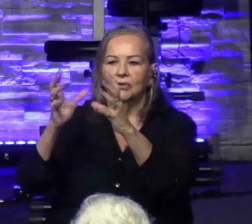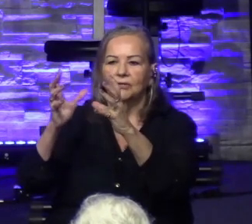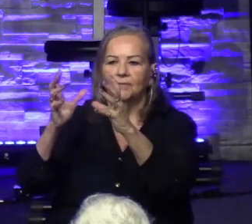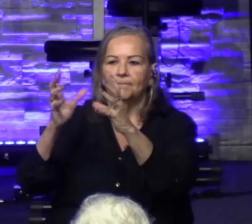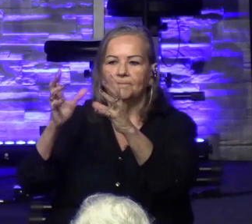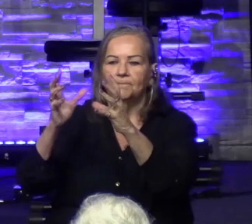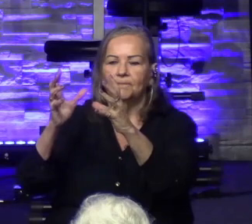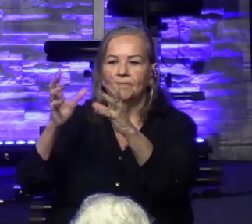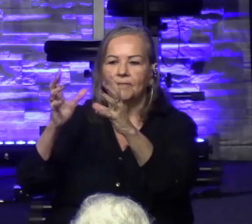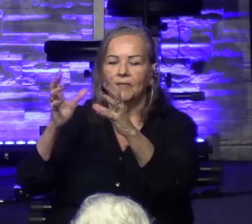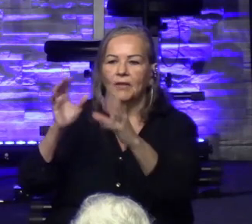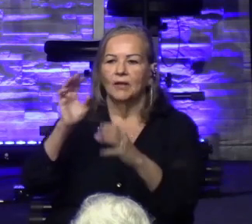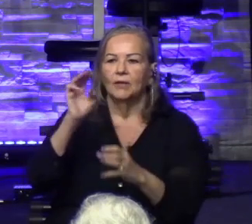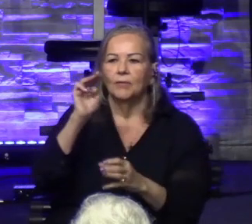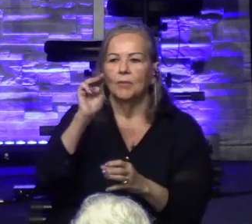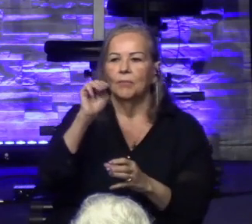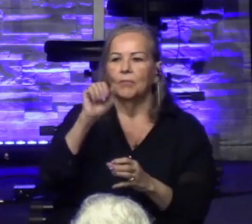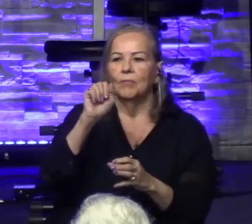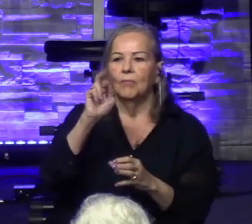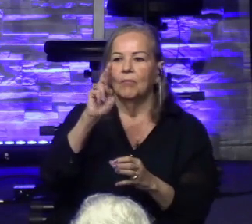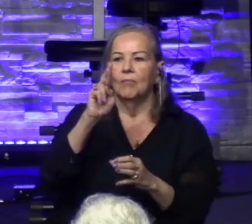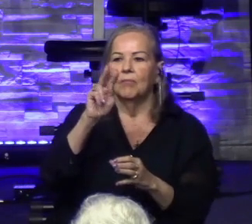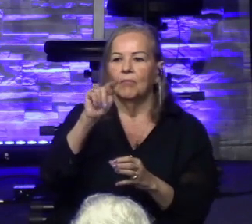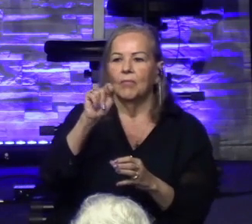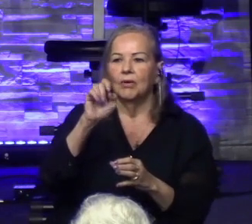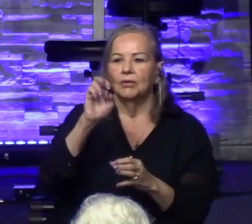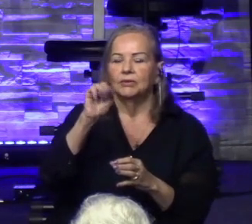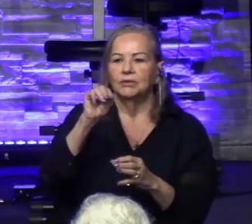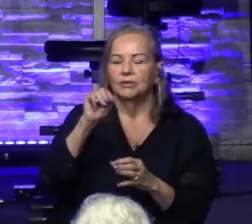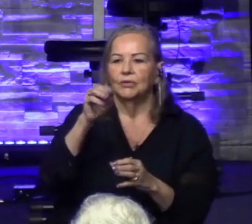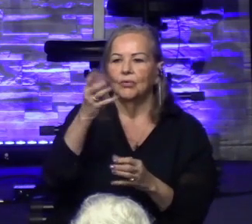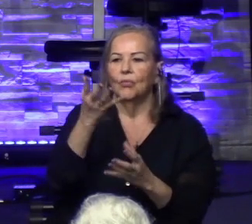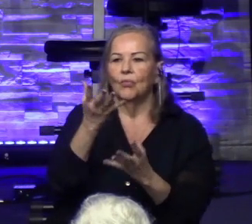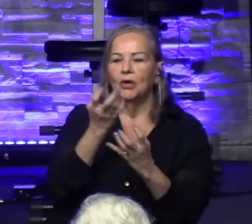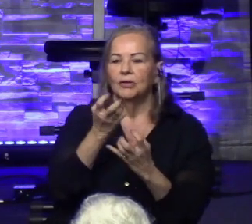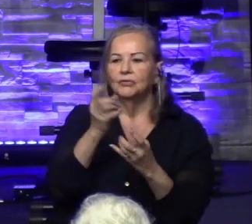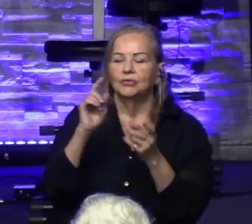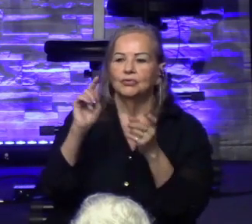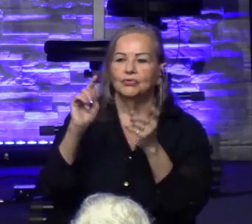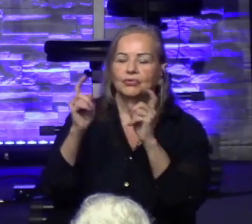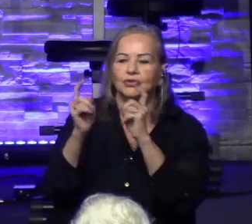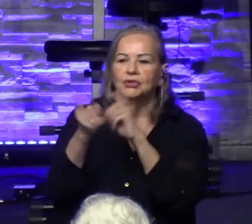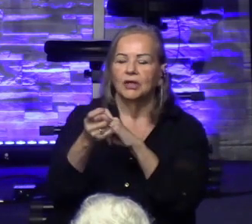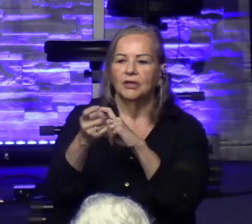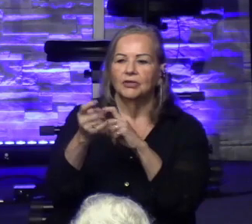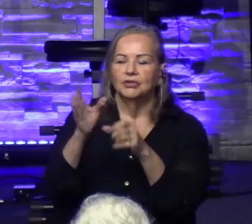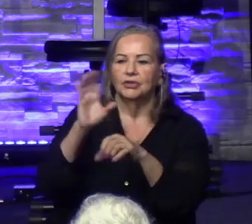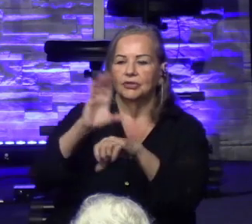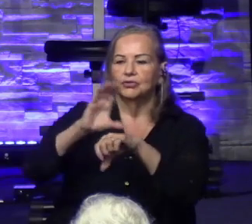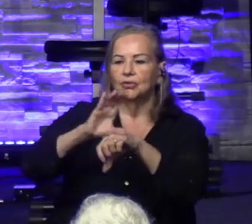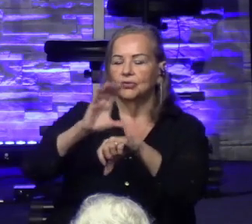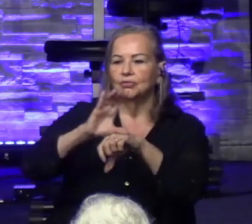Martin Luther wanted to reform a corrupt church. He wanted to bring God's house back in order.